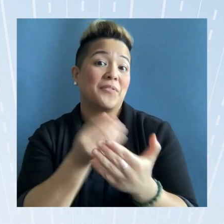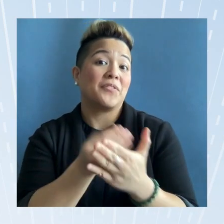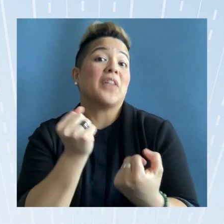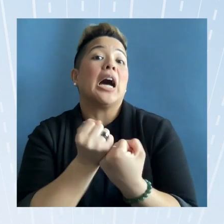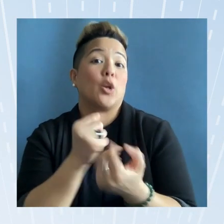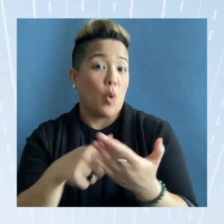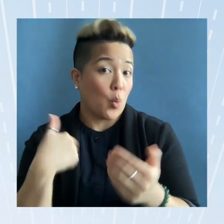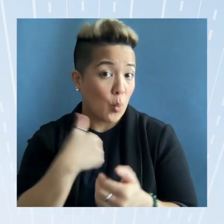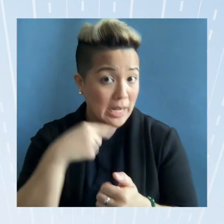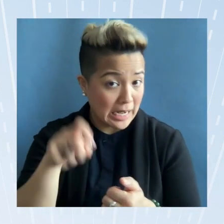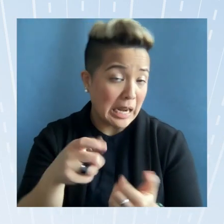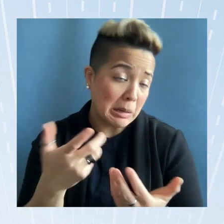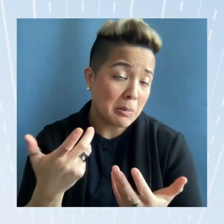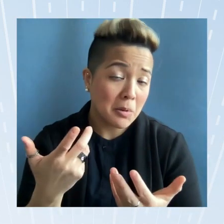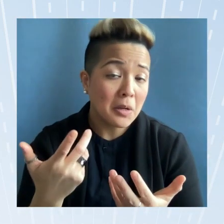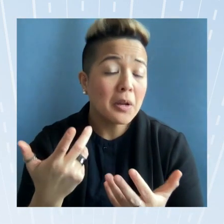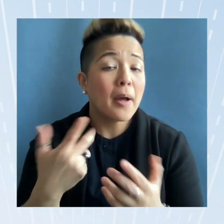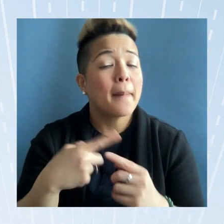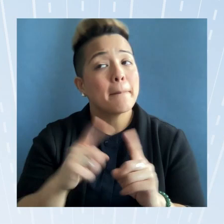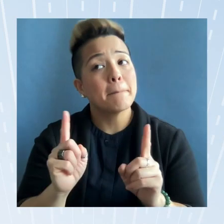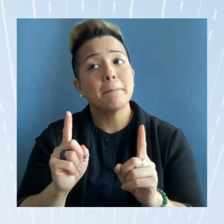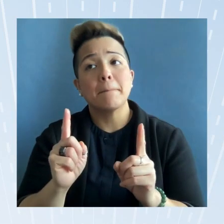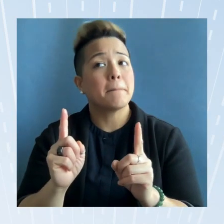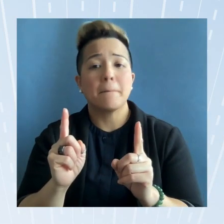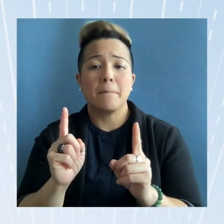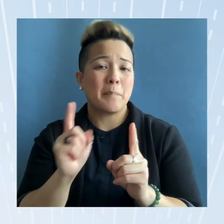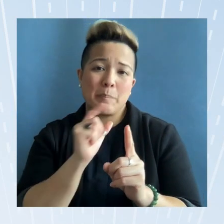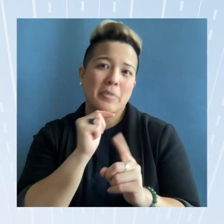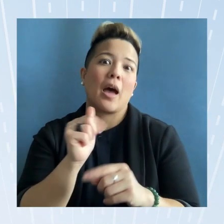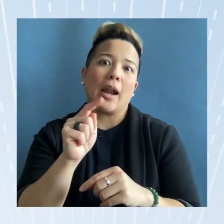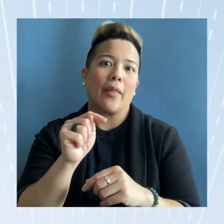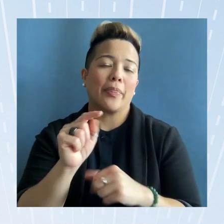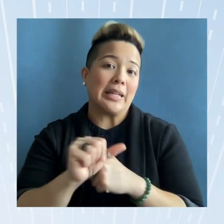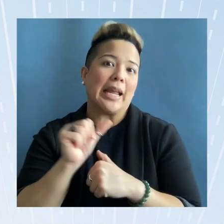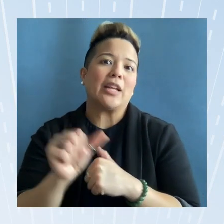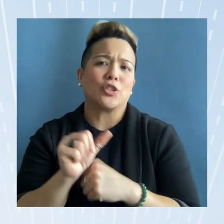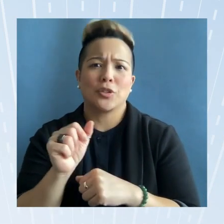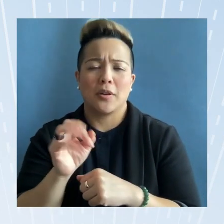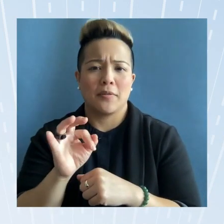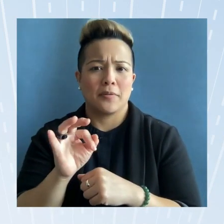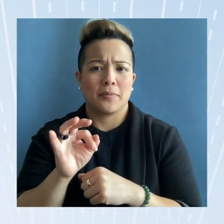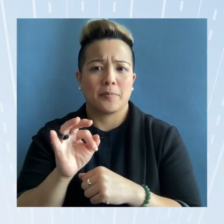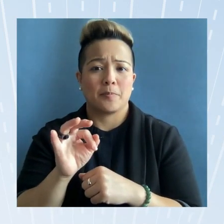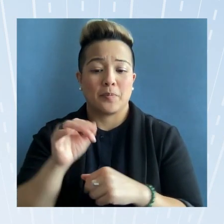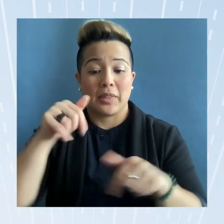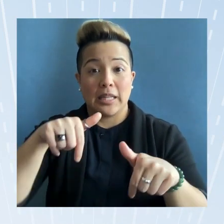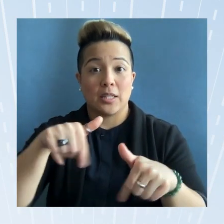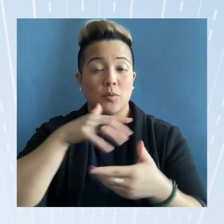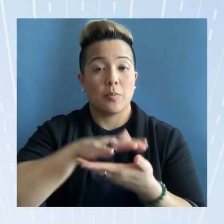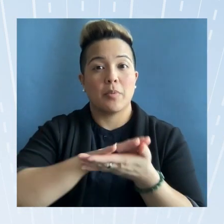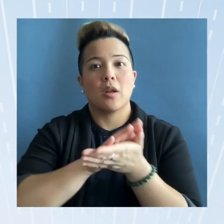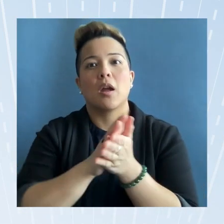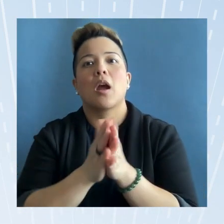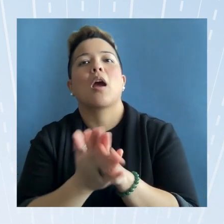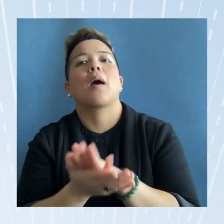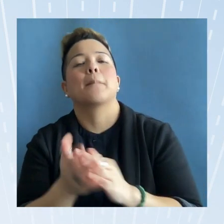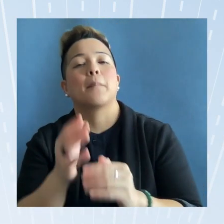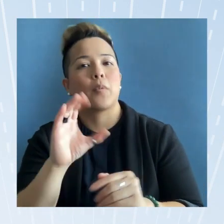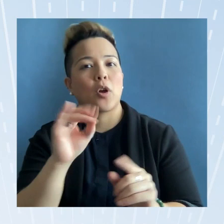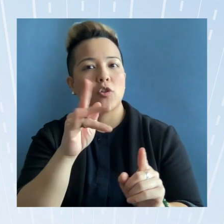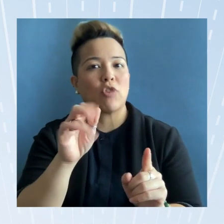but but not at the danger of of turning this into like a congressional commission I I